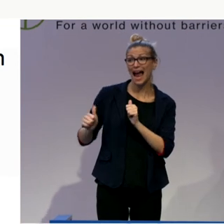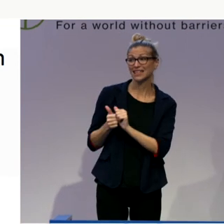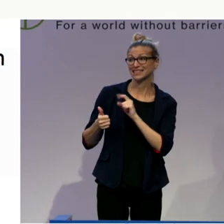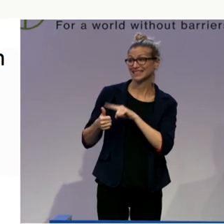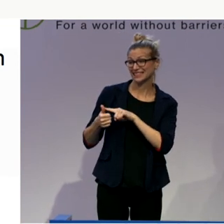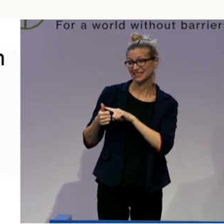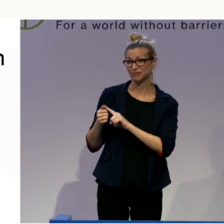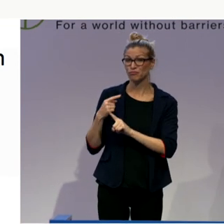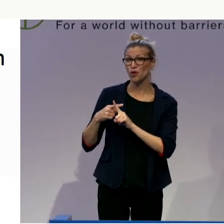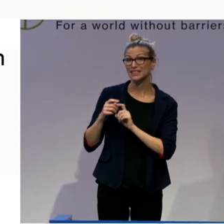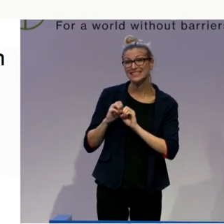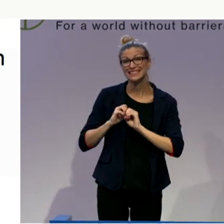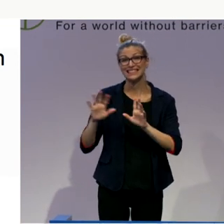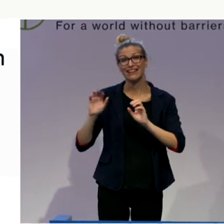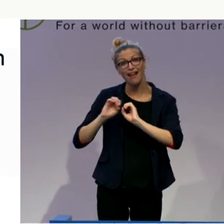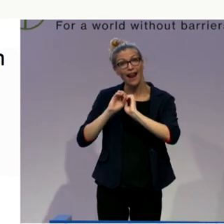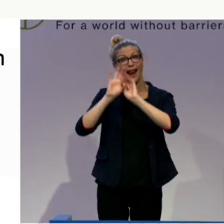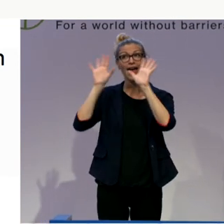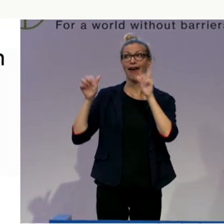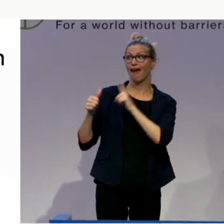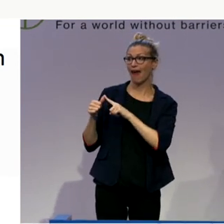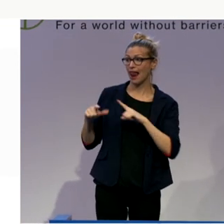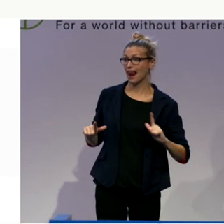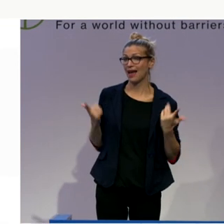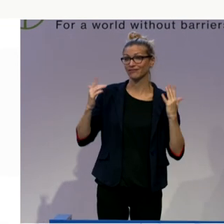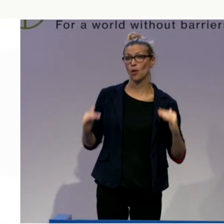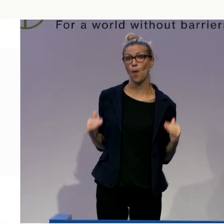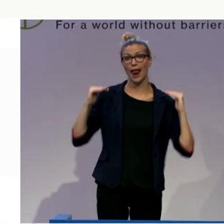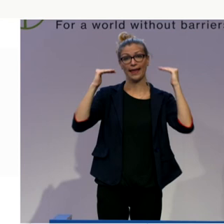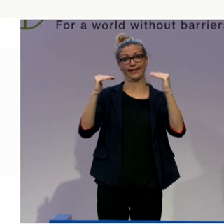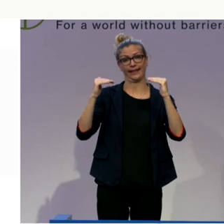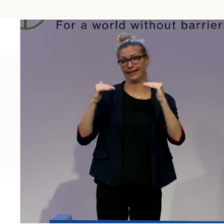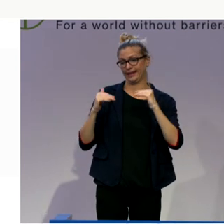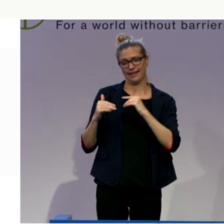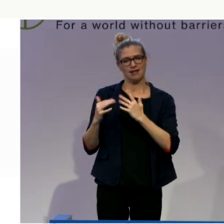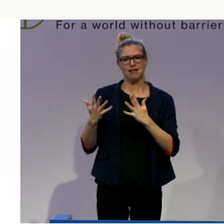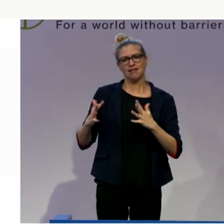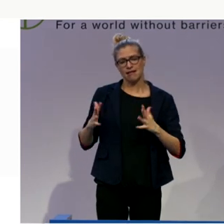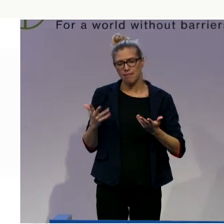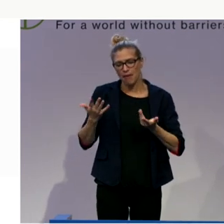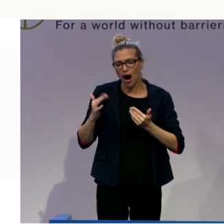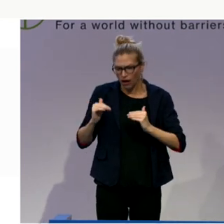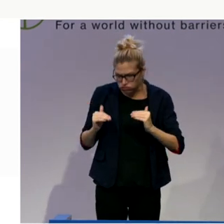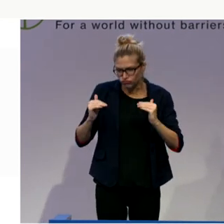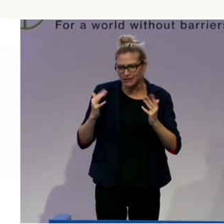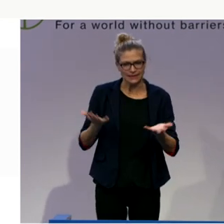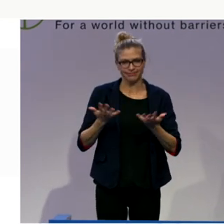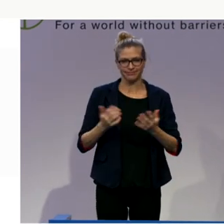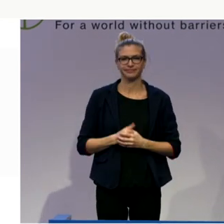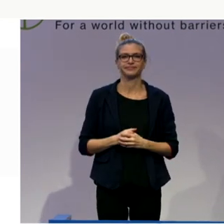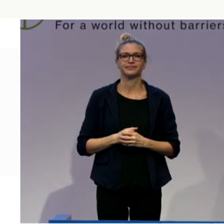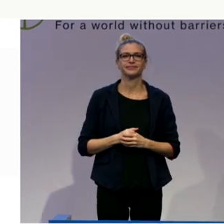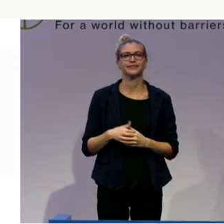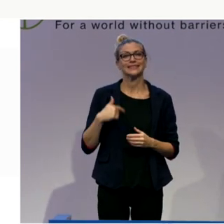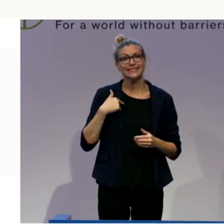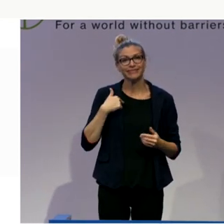improved. So that is the main issue. And I think we all would share the saying that